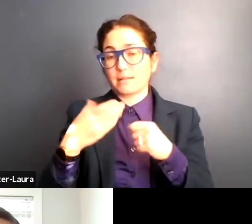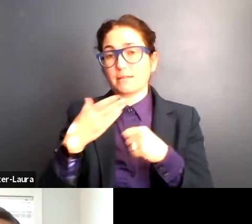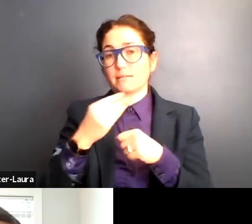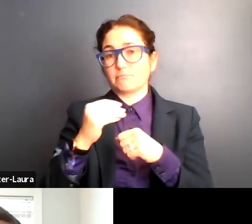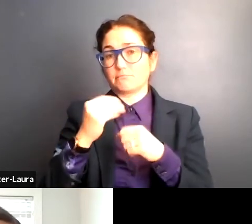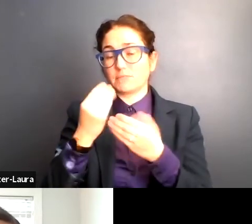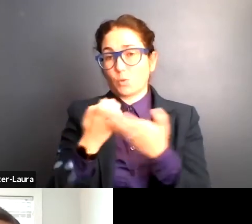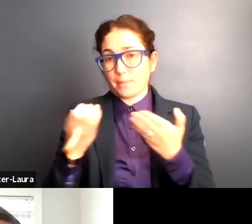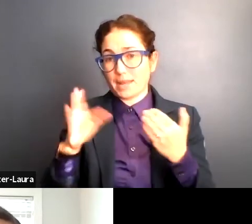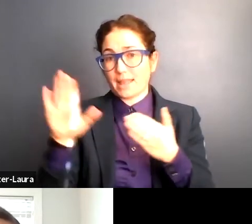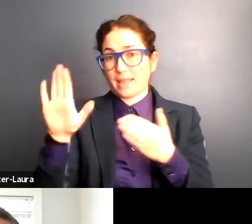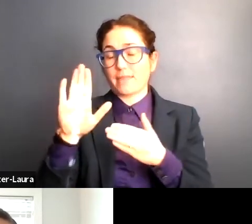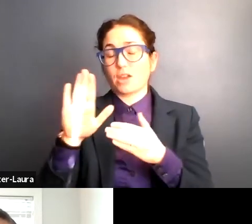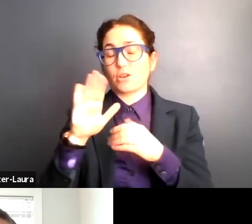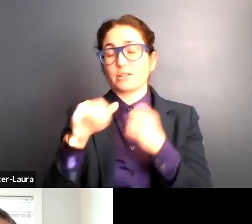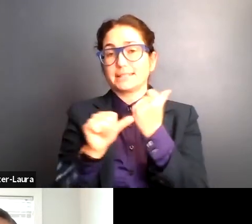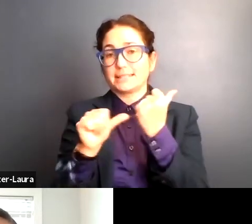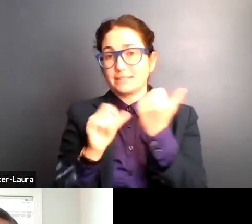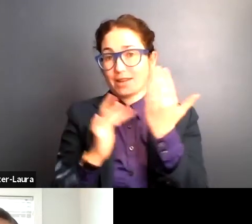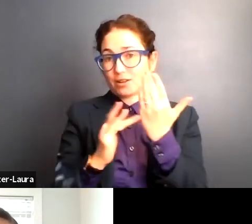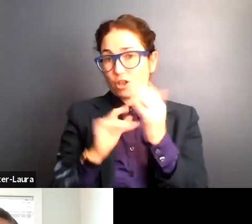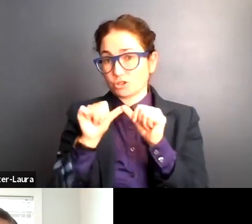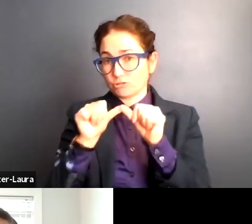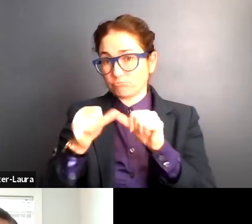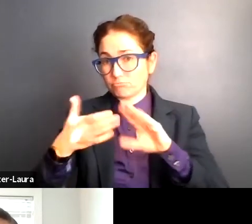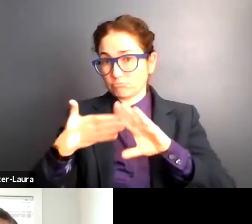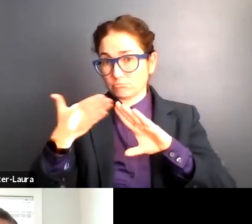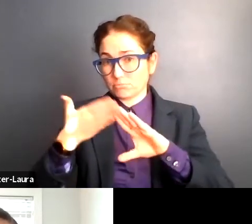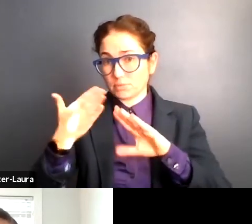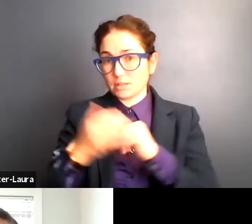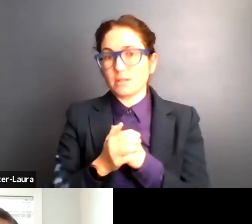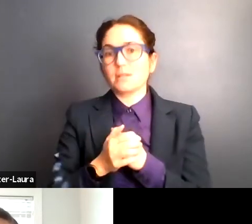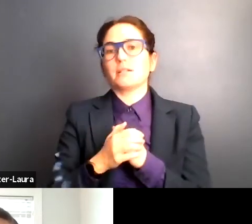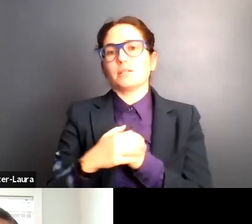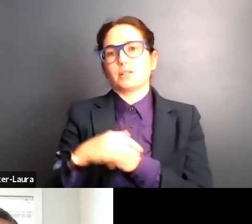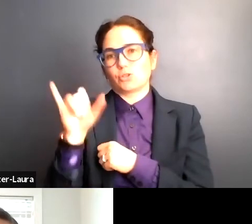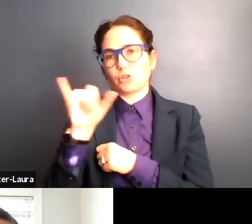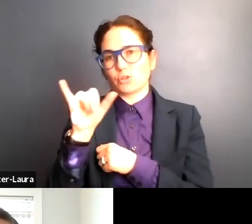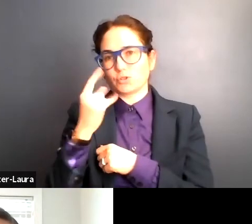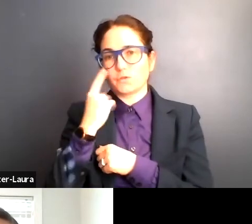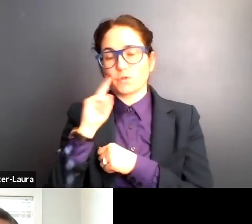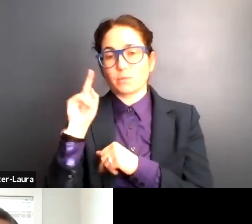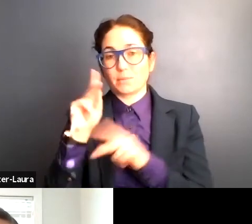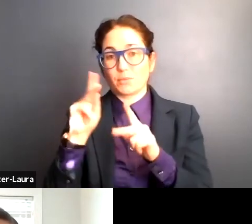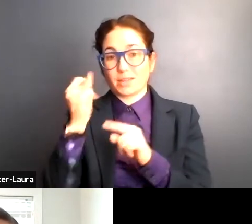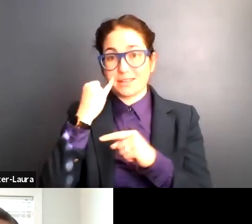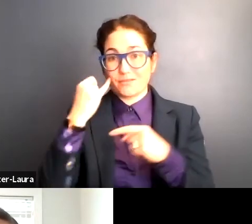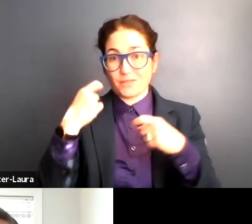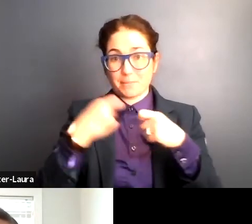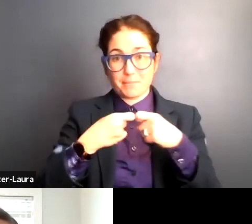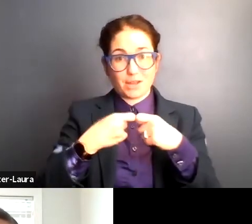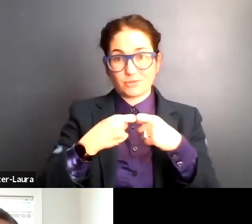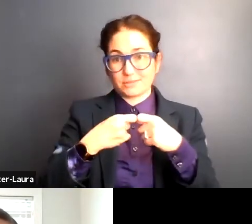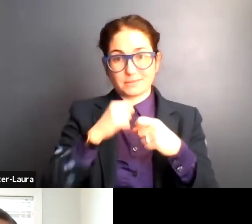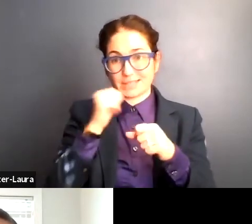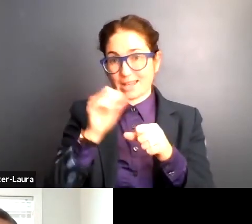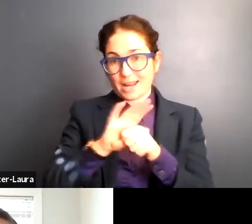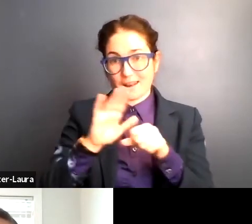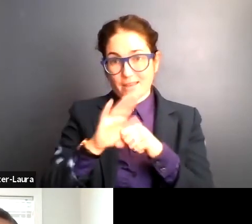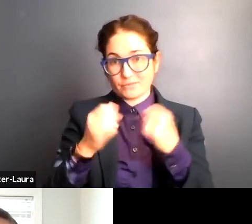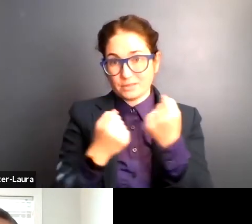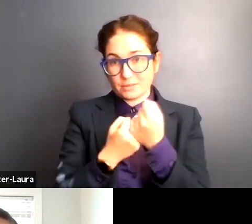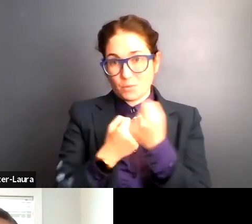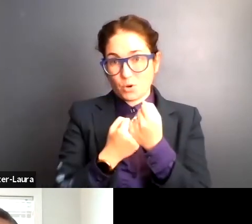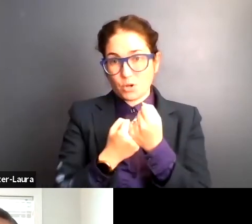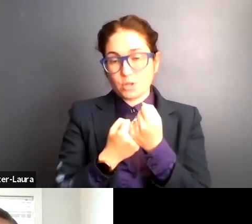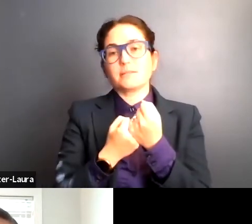um, during the power outages, but also for those that a battery does not provide the level of support needed, um,